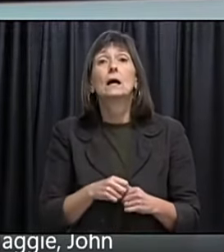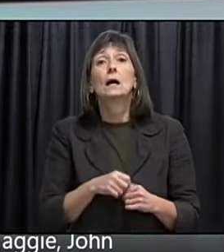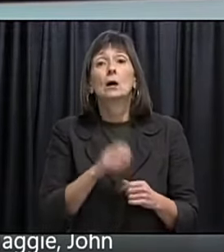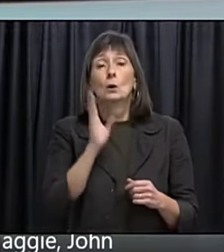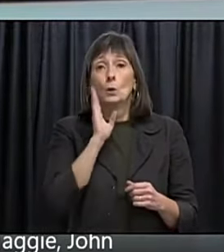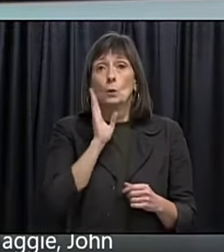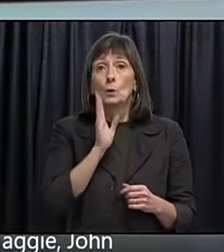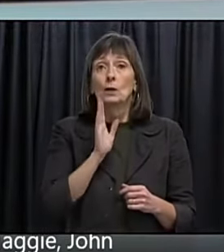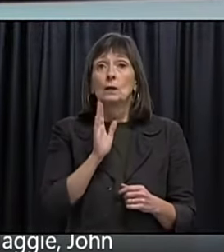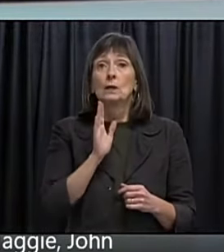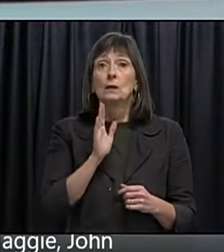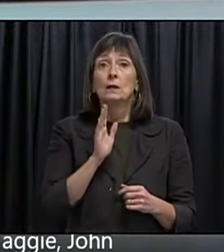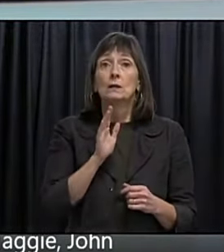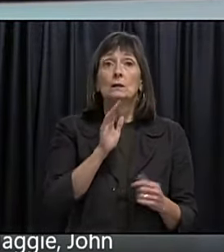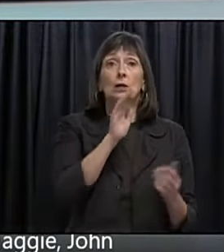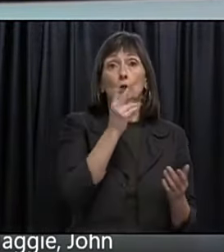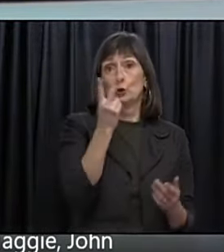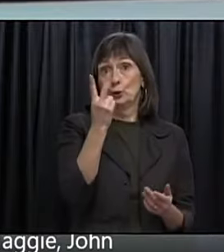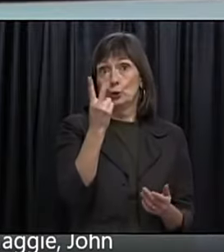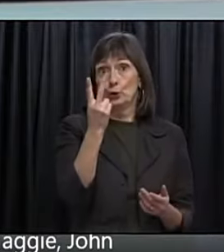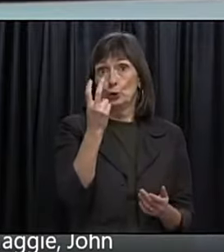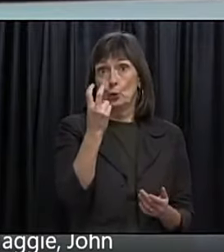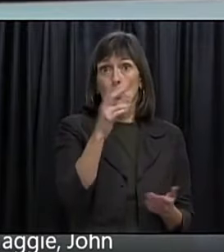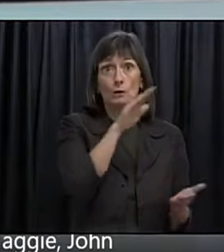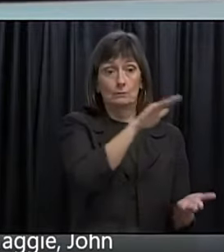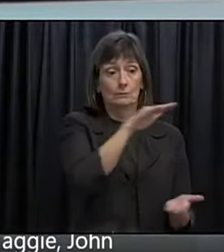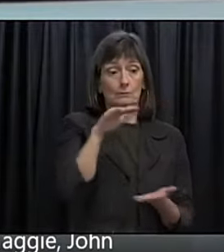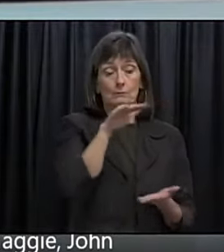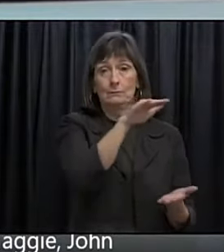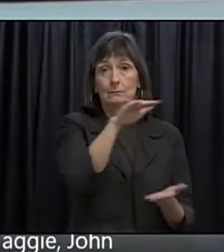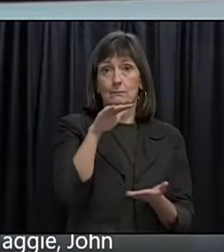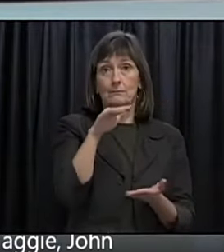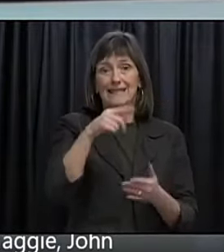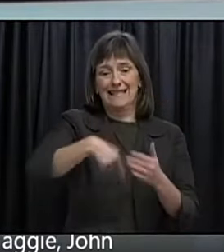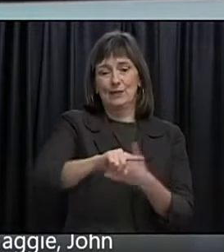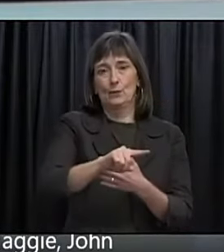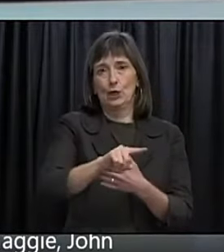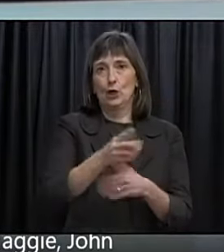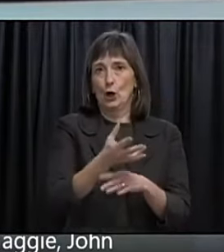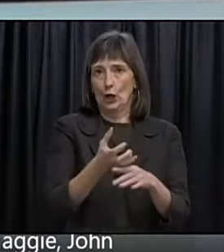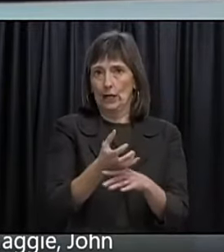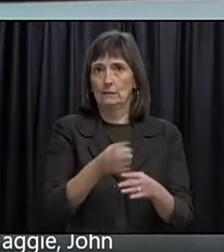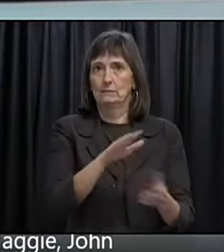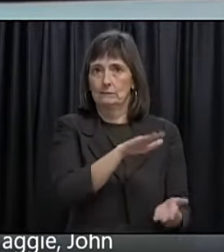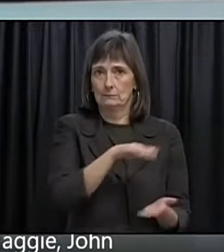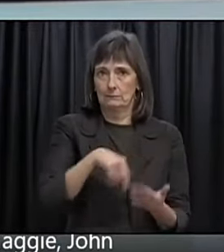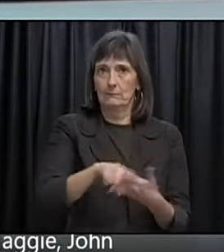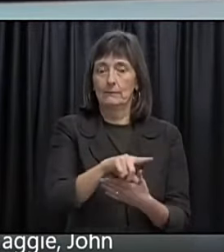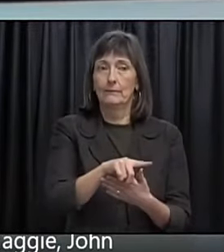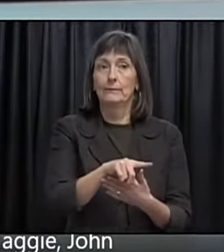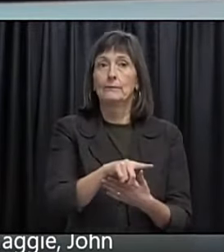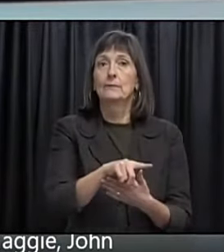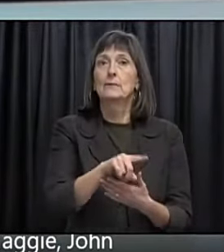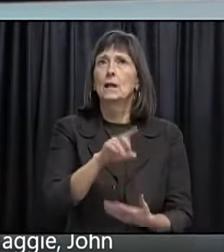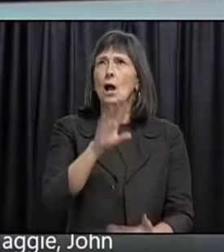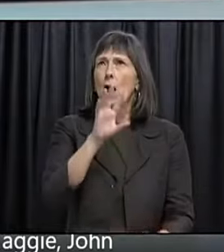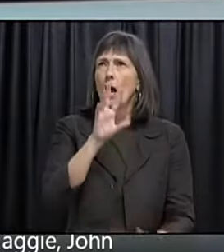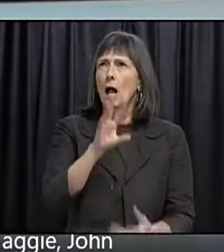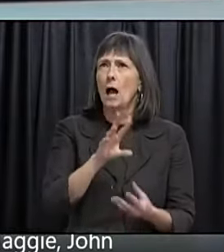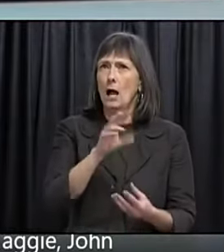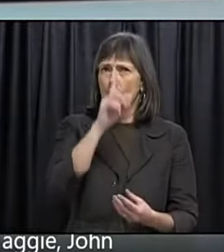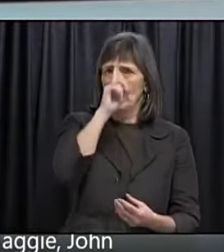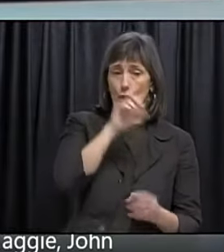another. Two trays. Early next week. There will be. Four trays. think.